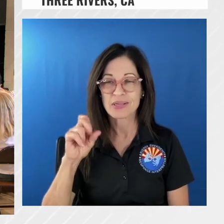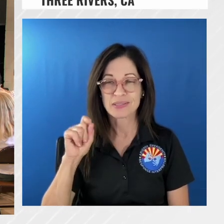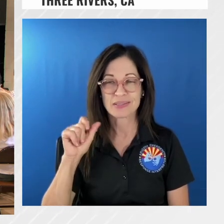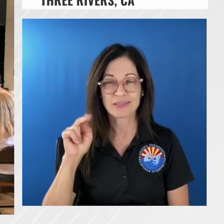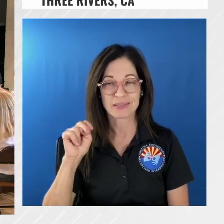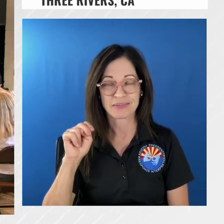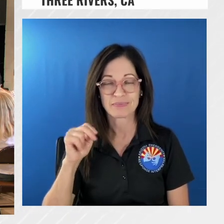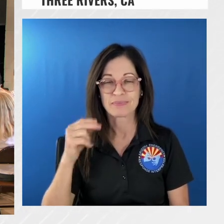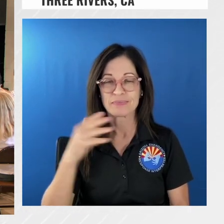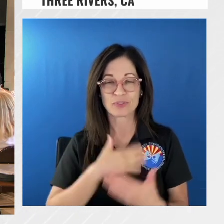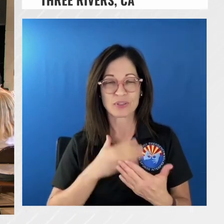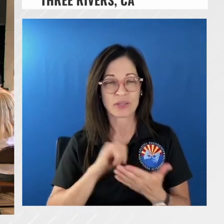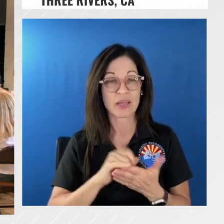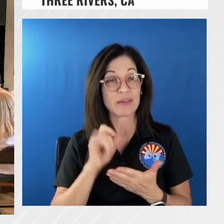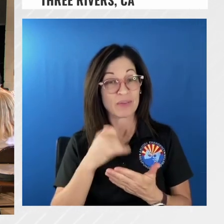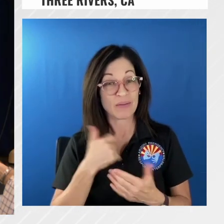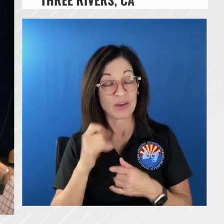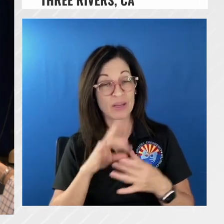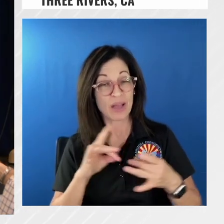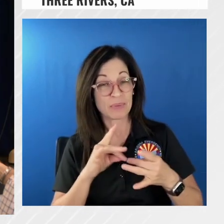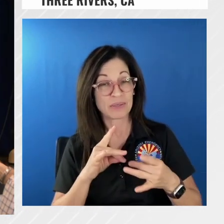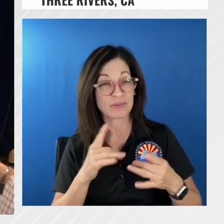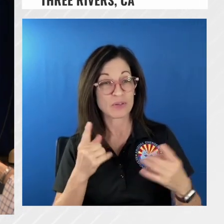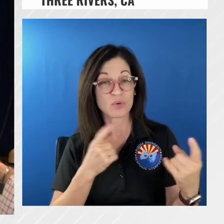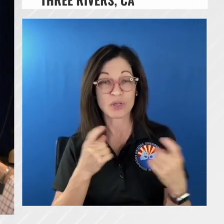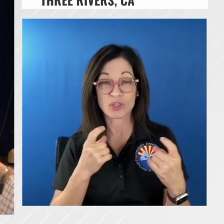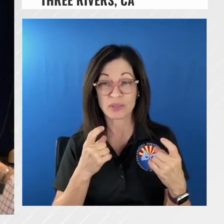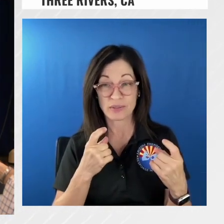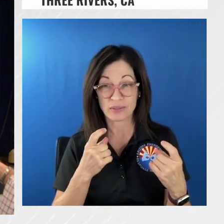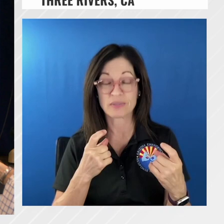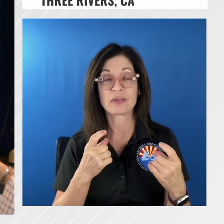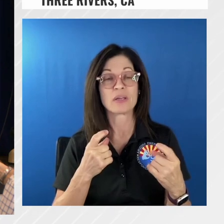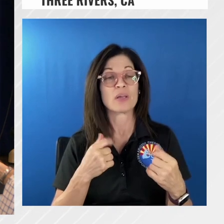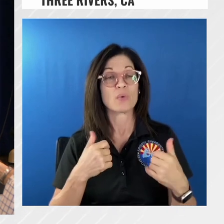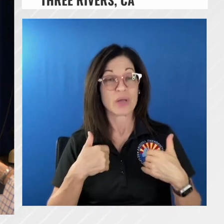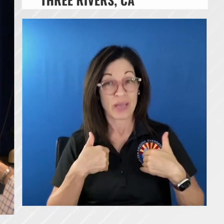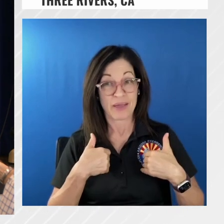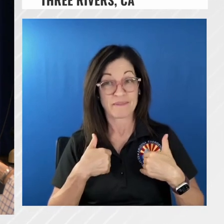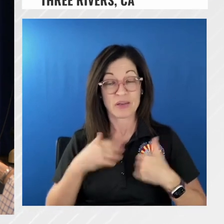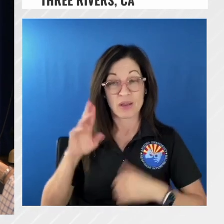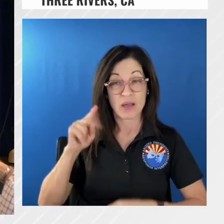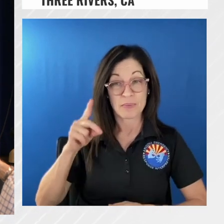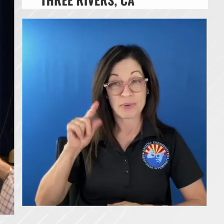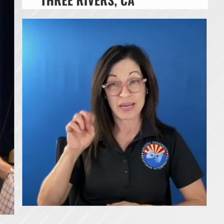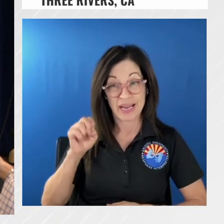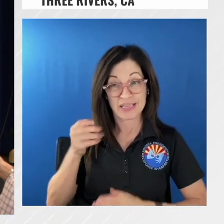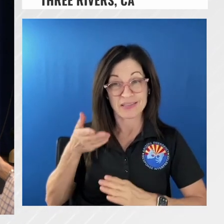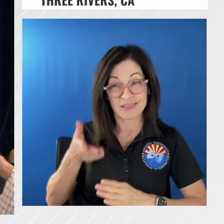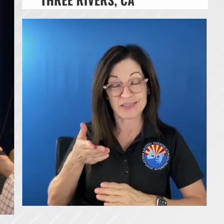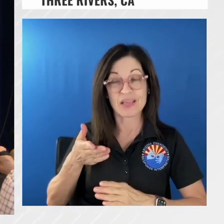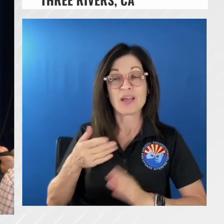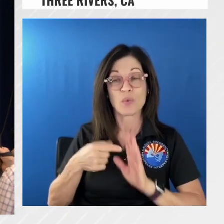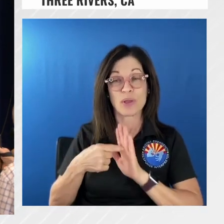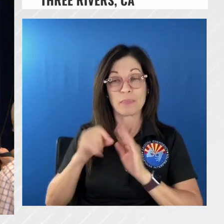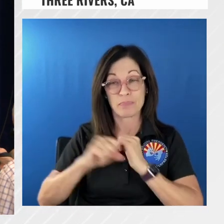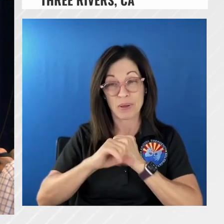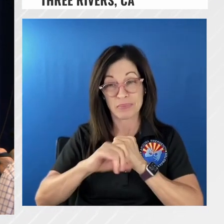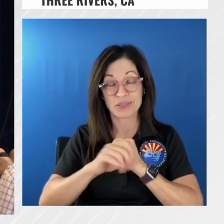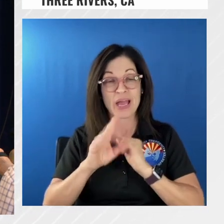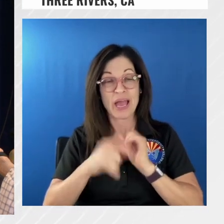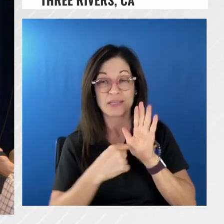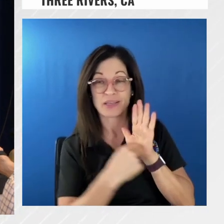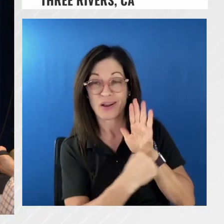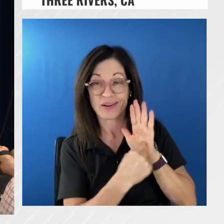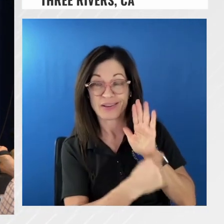uh comments concerns we do have on the updates there's an email you can email us there's a phone number there you can give us a call so if you got